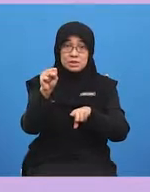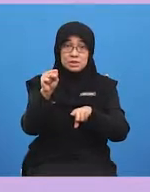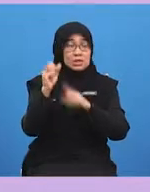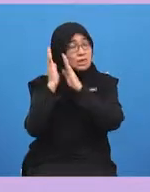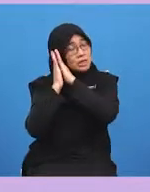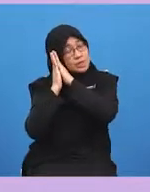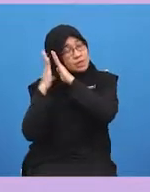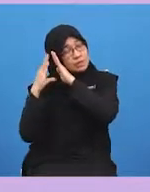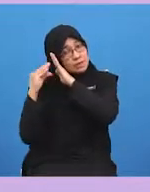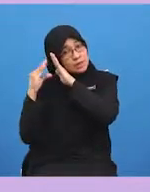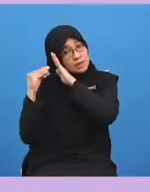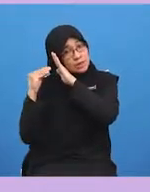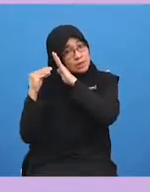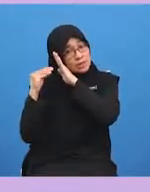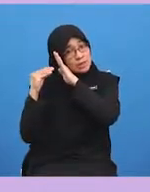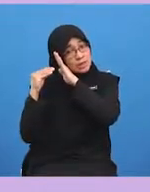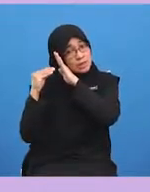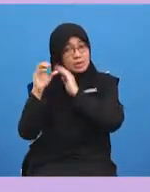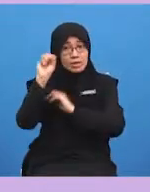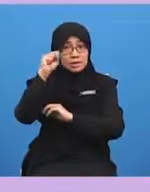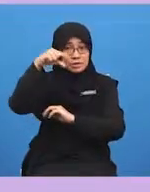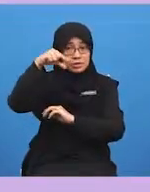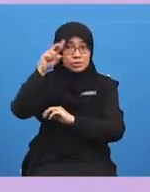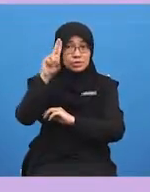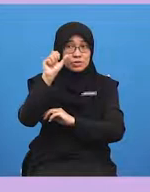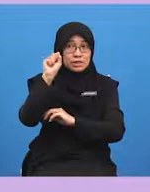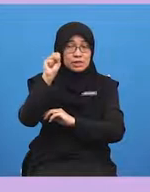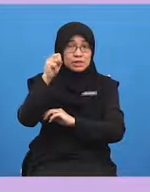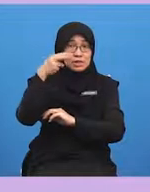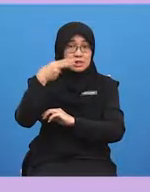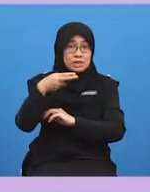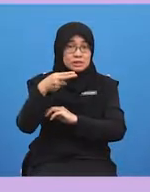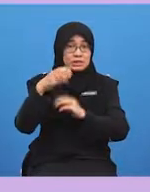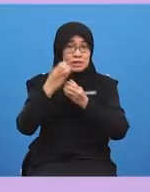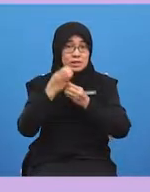our squash racket and our basket